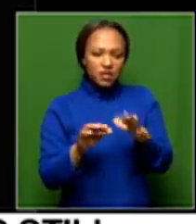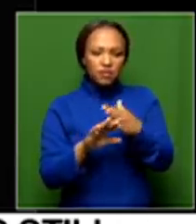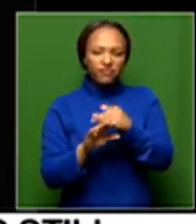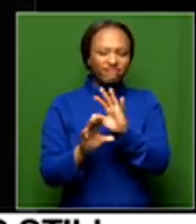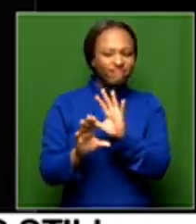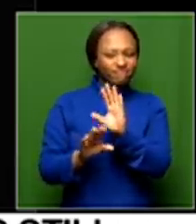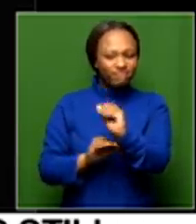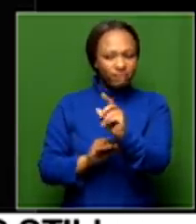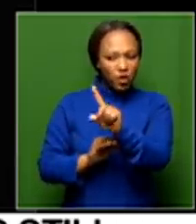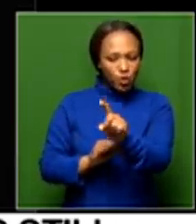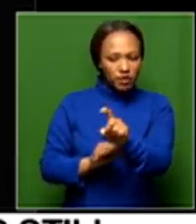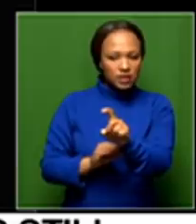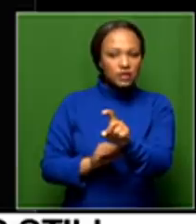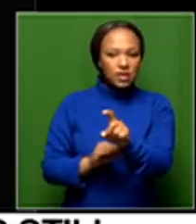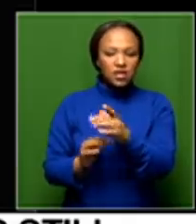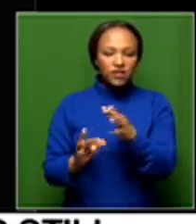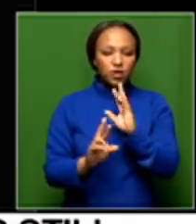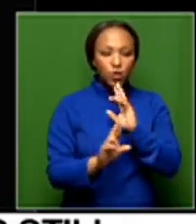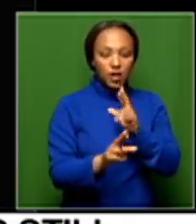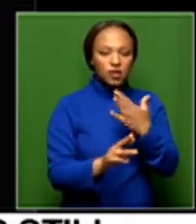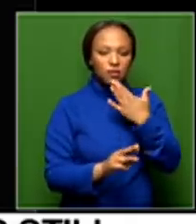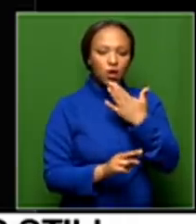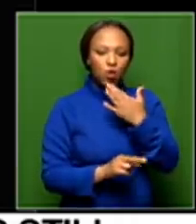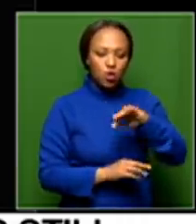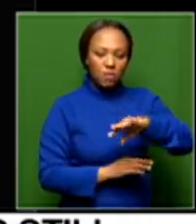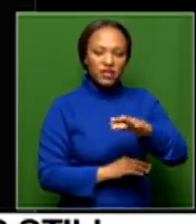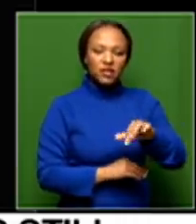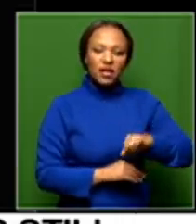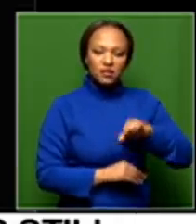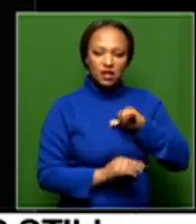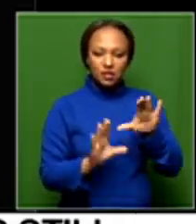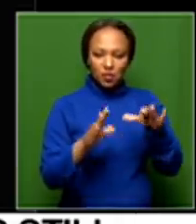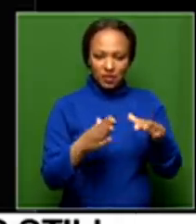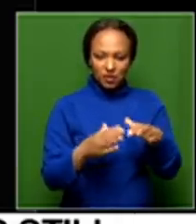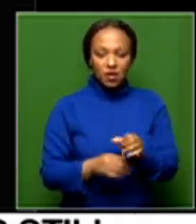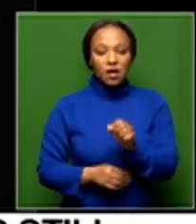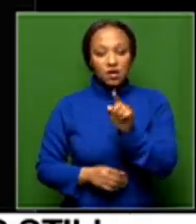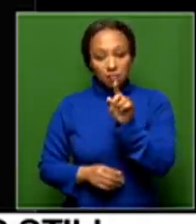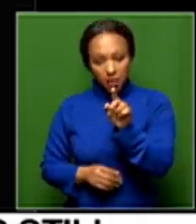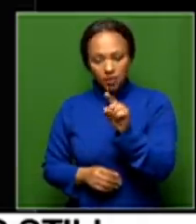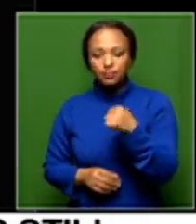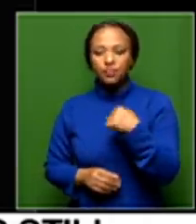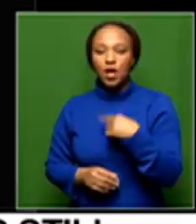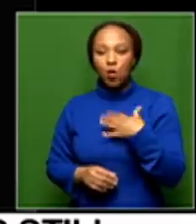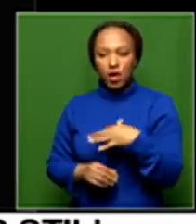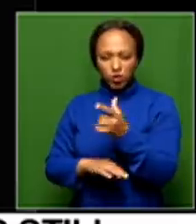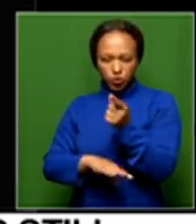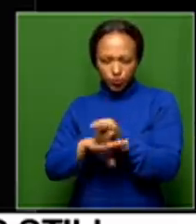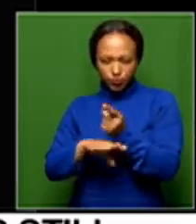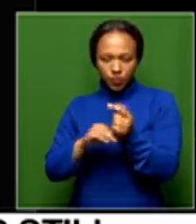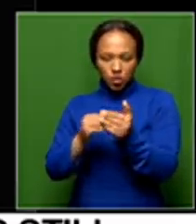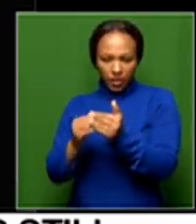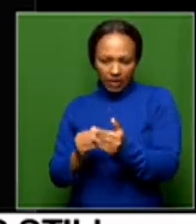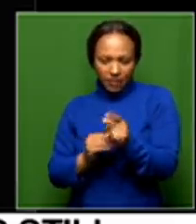that were posed by the Provincial Integrity Commission. Here is where I want to caution against,